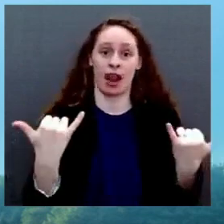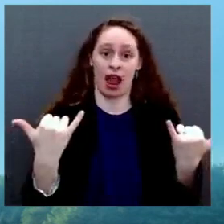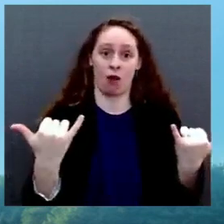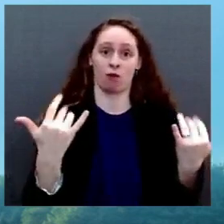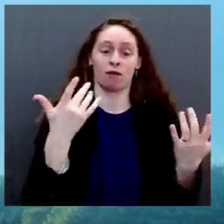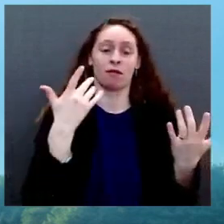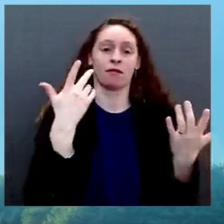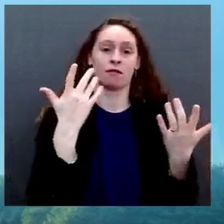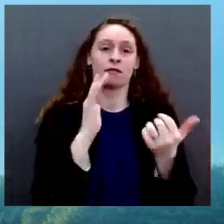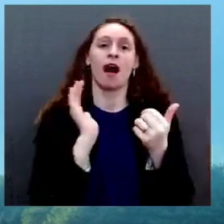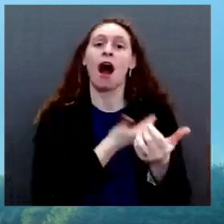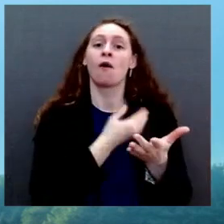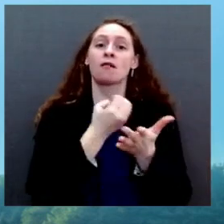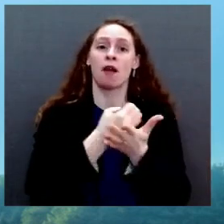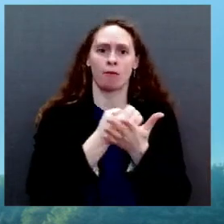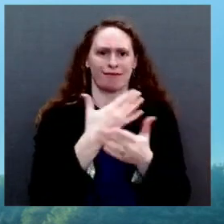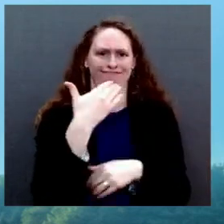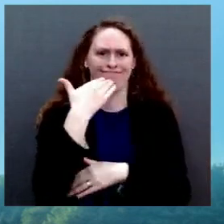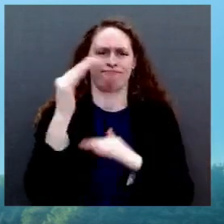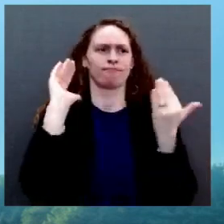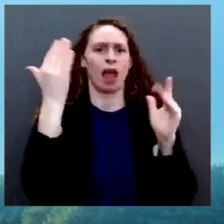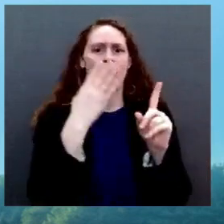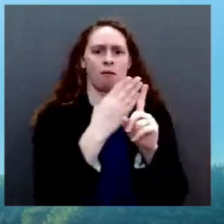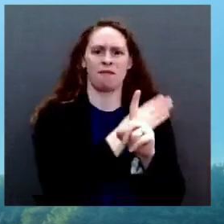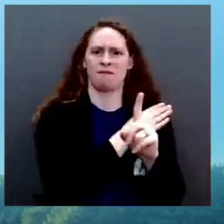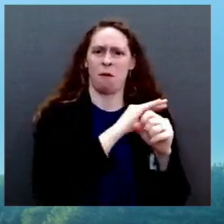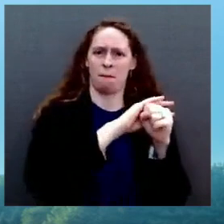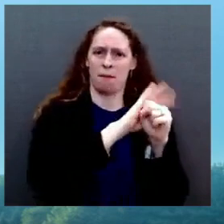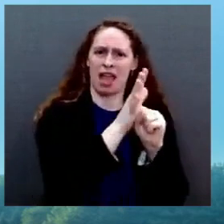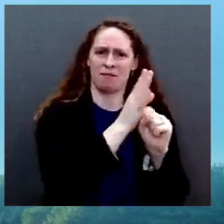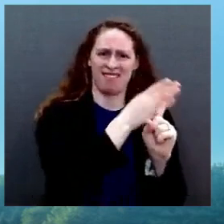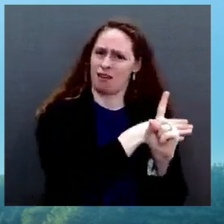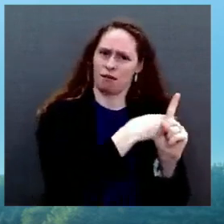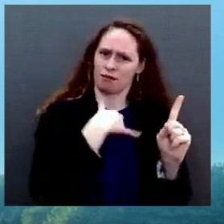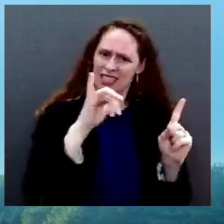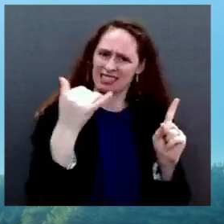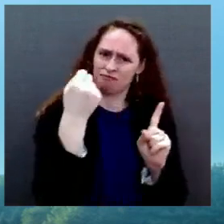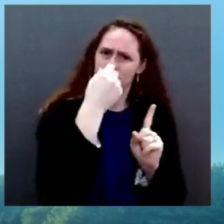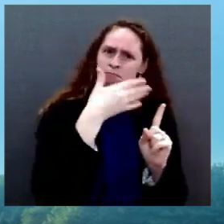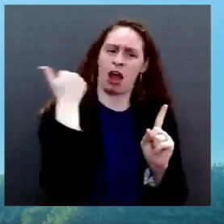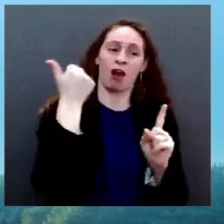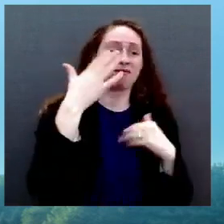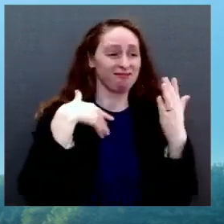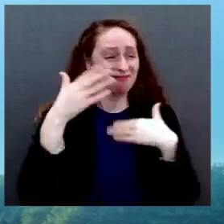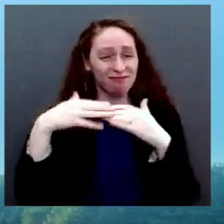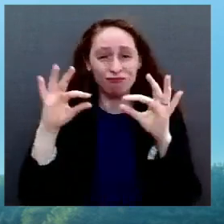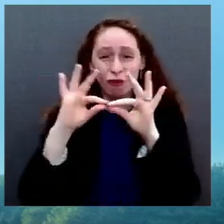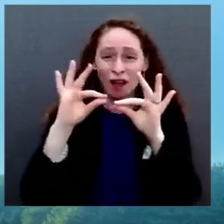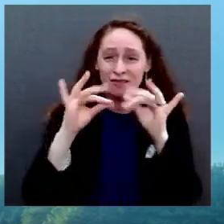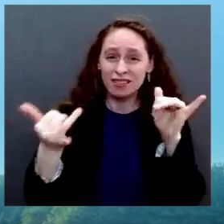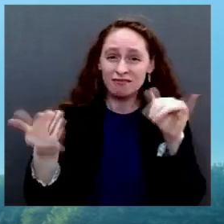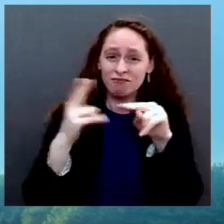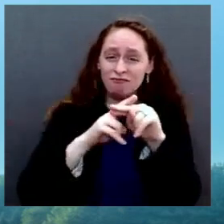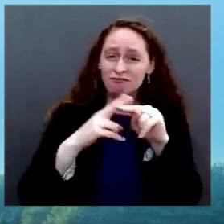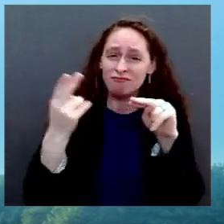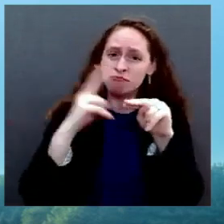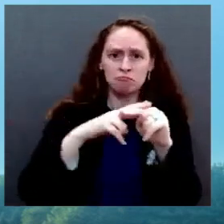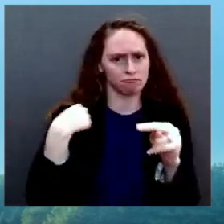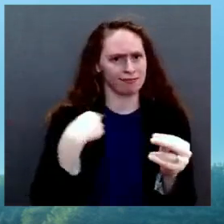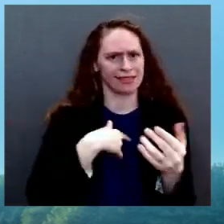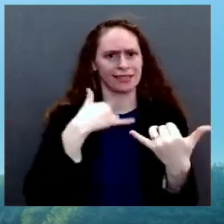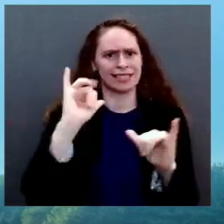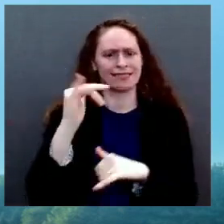Because we took action for the American Rescue Plan and a bipartisan infrastructure law, we made important